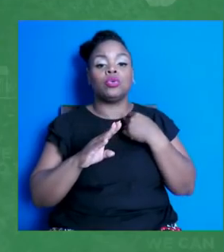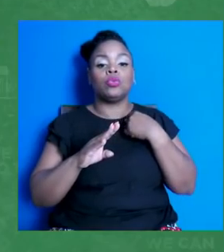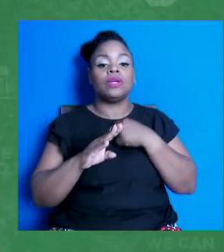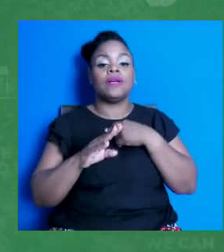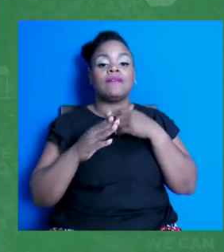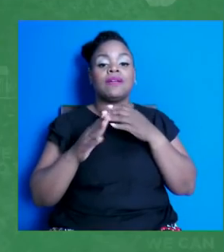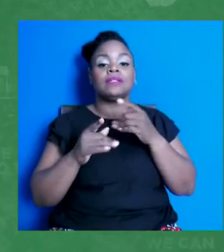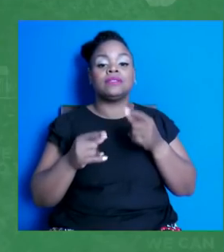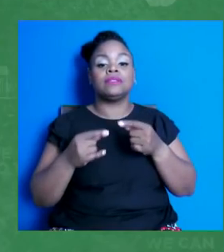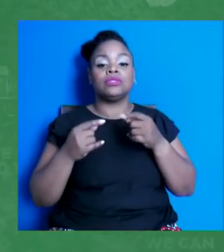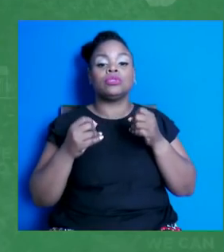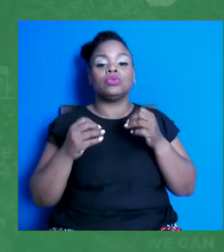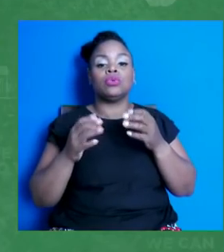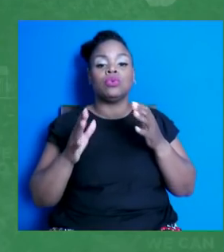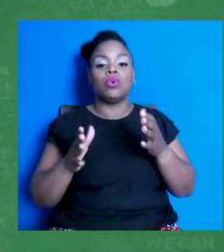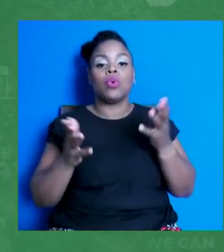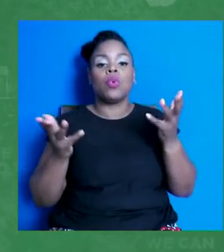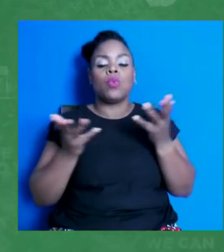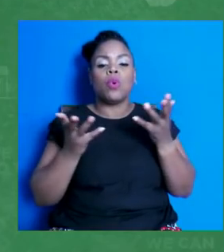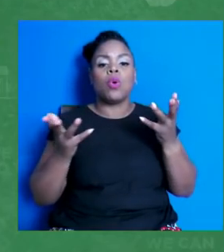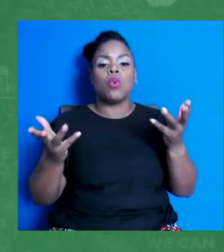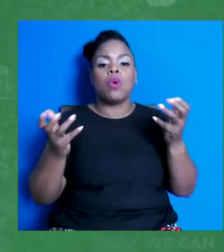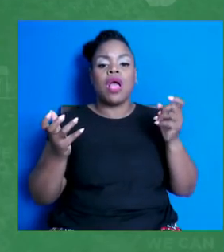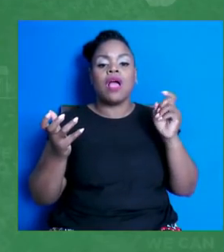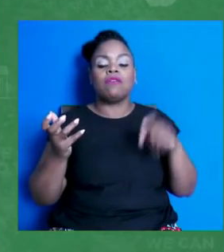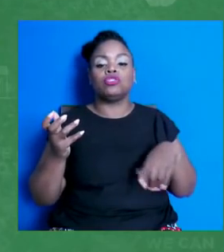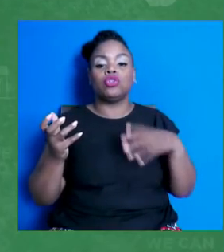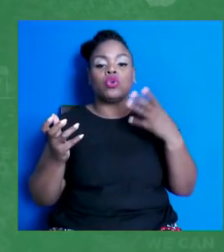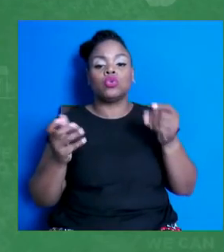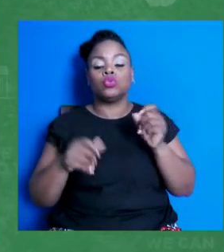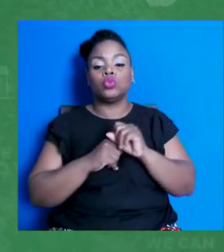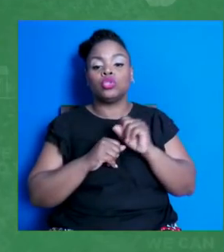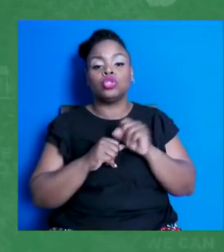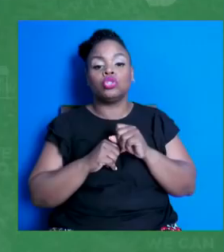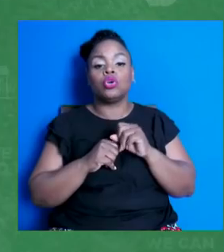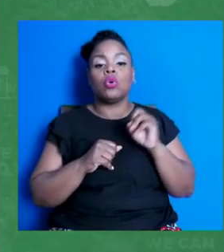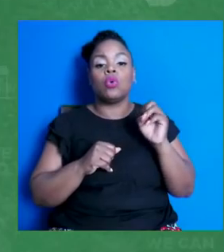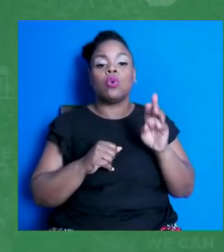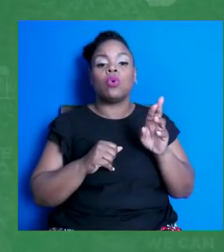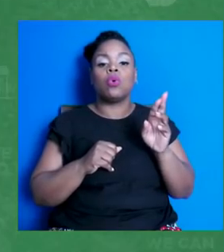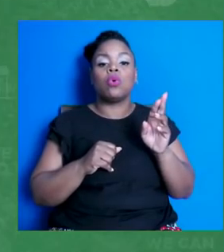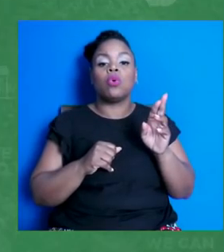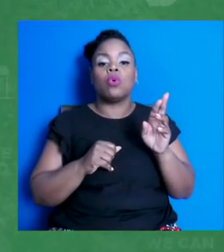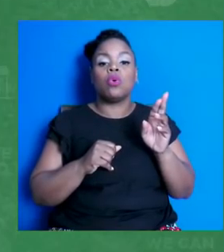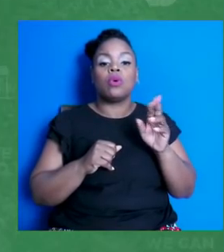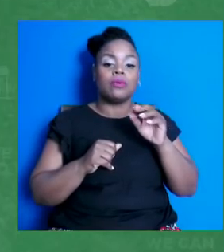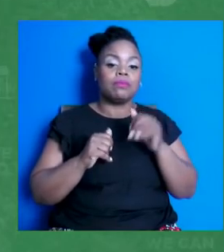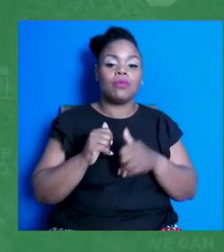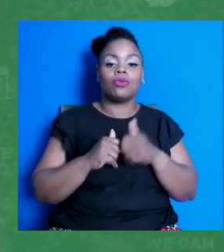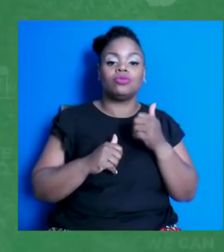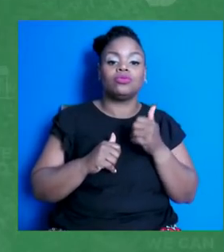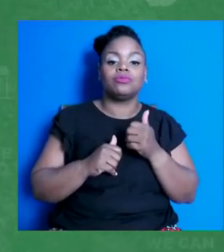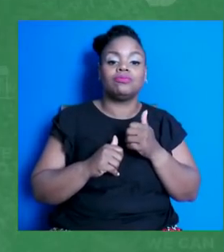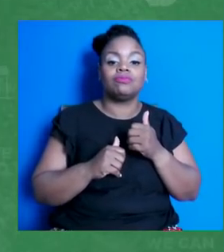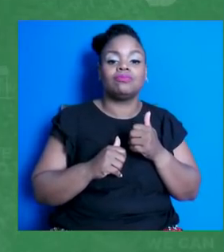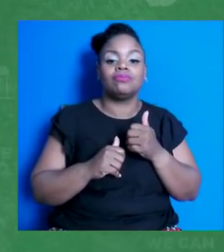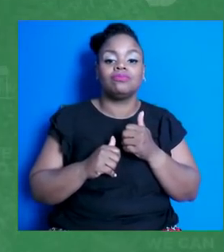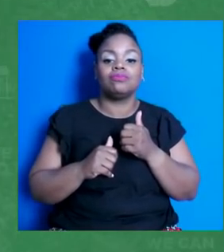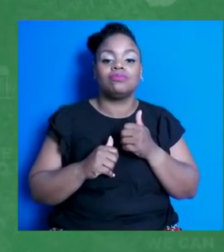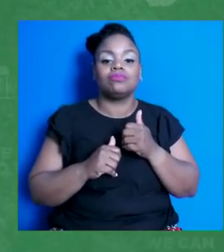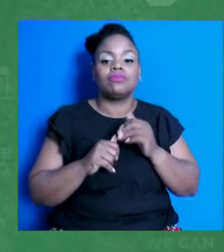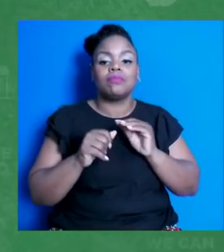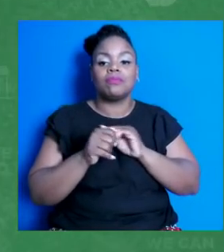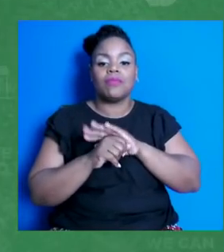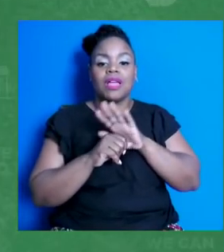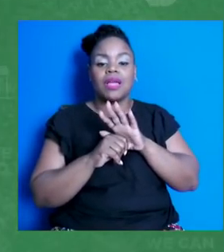they have to be at work. And I think we also have to recognize the disproportionate impact the pandemic has had on very racial